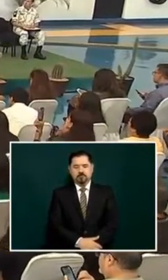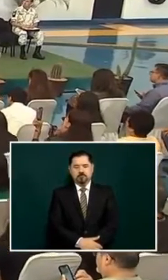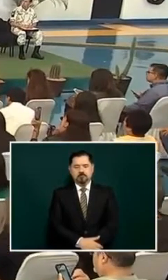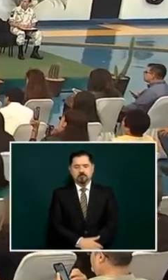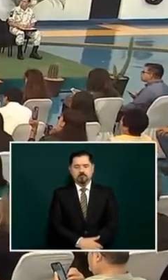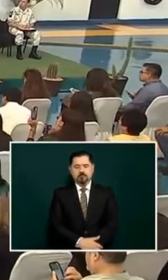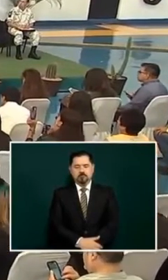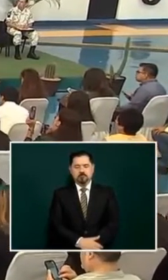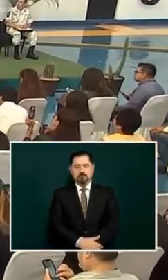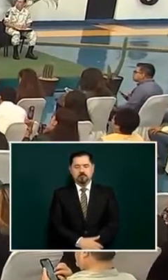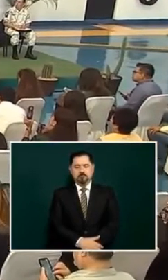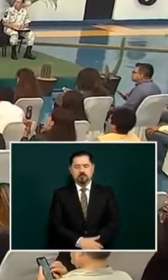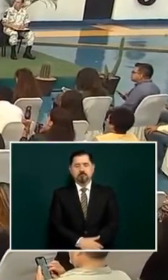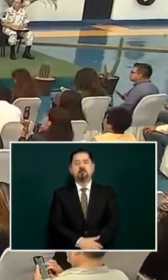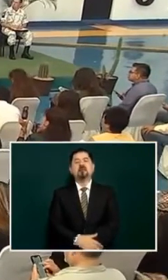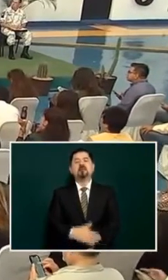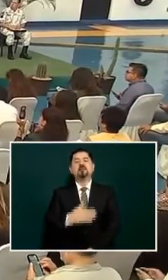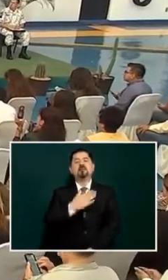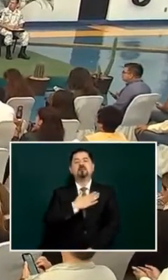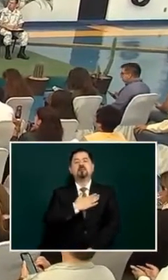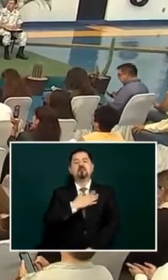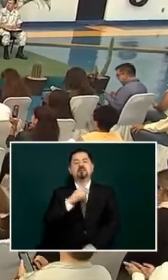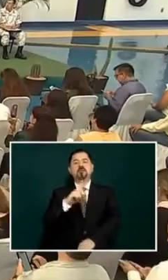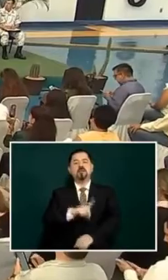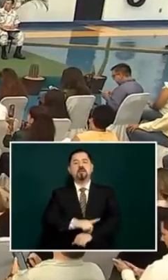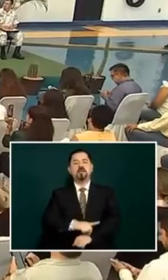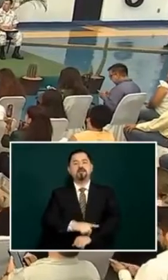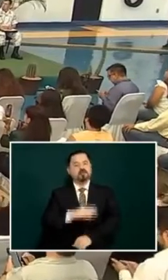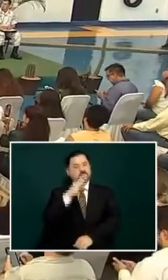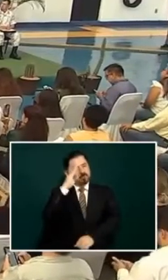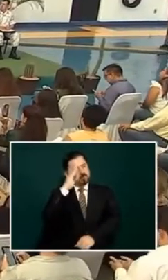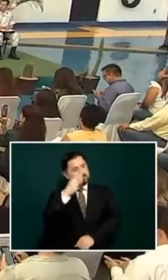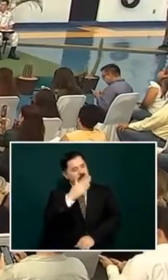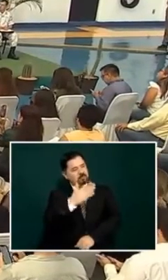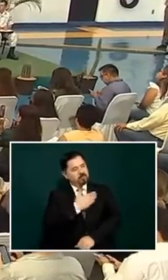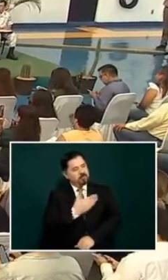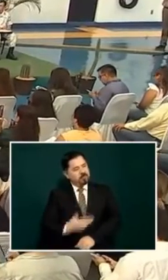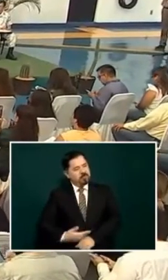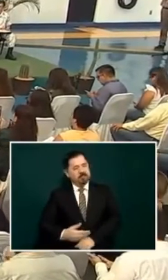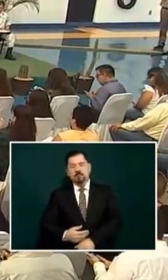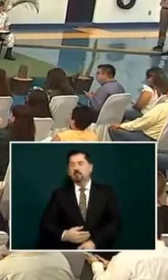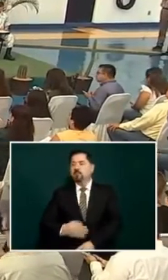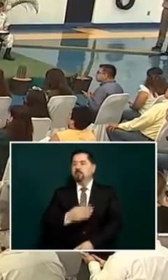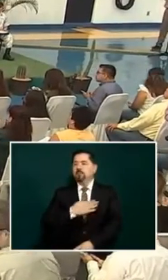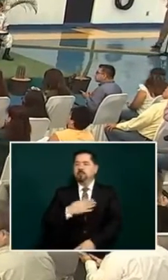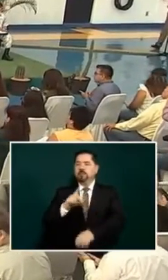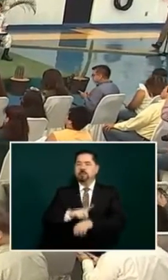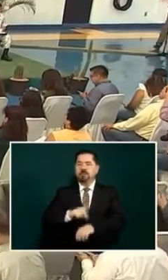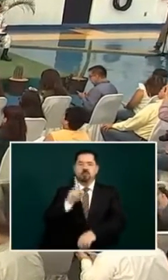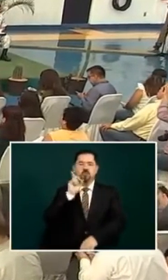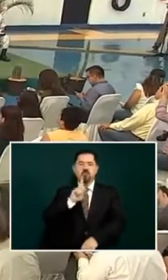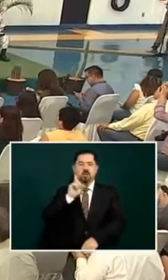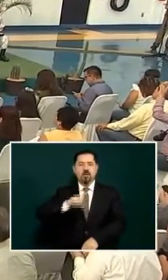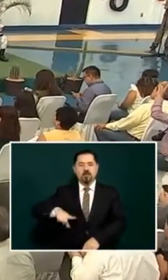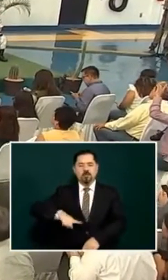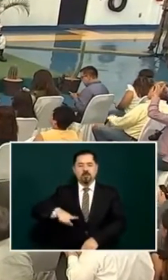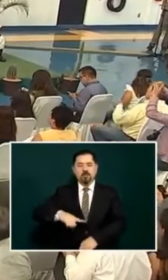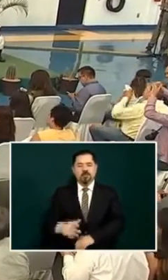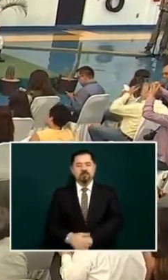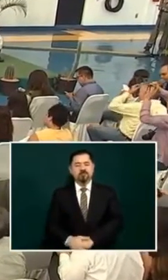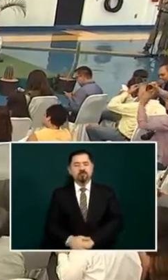he hasn't wanted to stop working even though he's got a broken foot hello to everyone